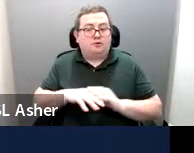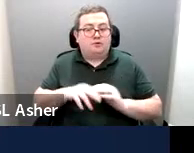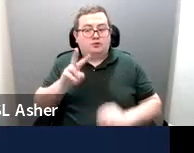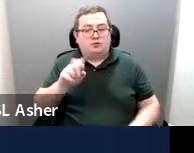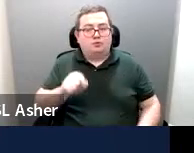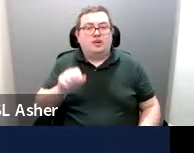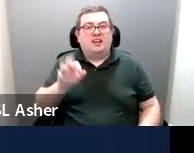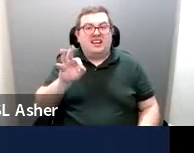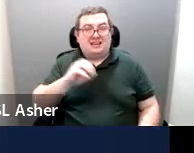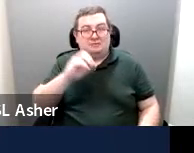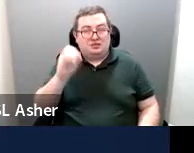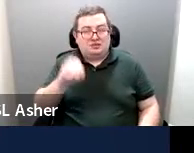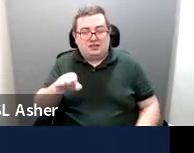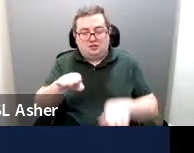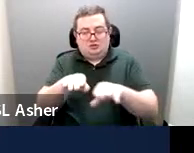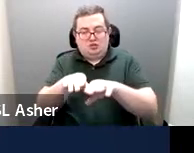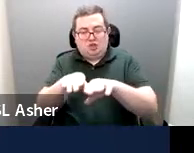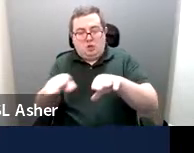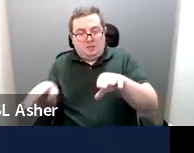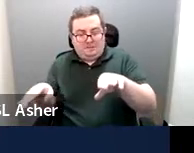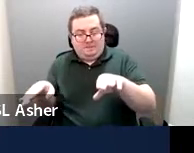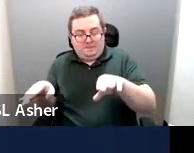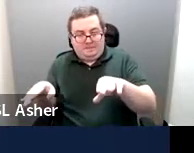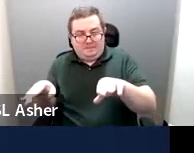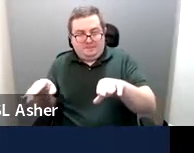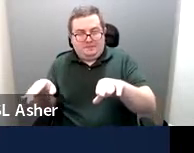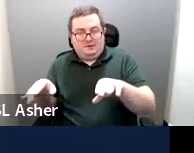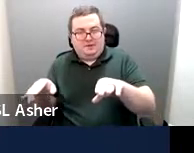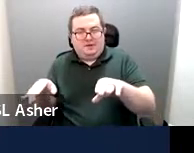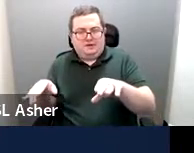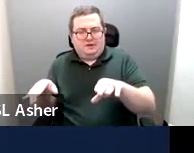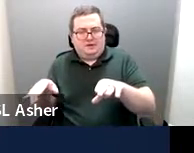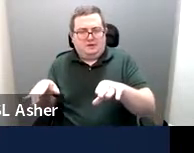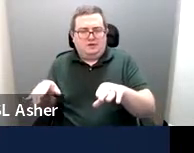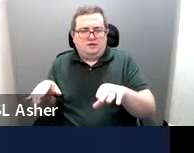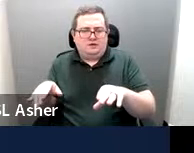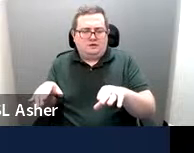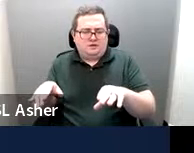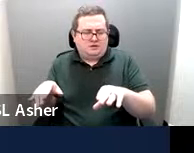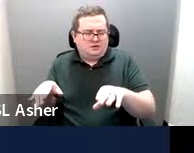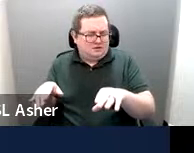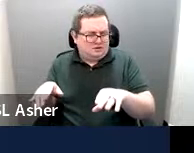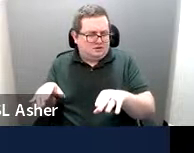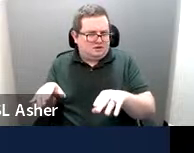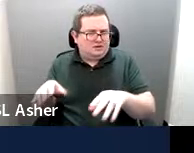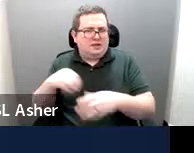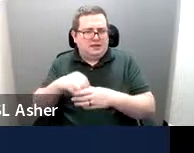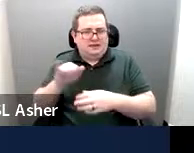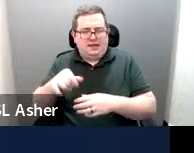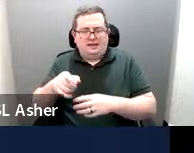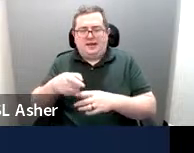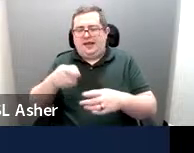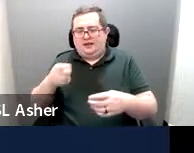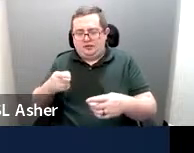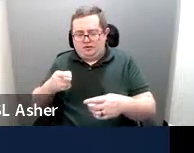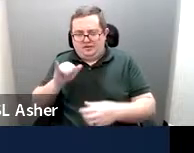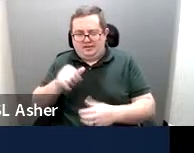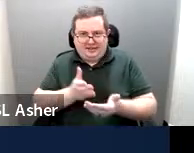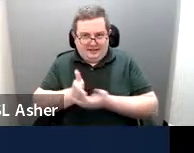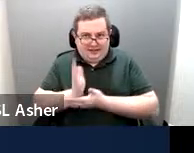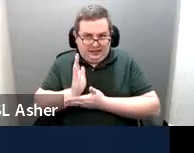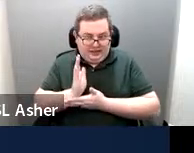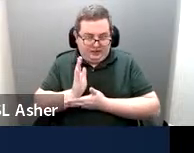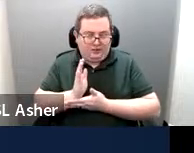.9% slope in the result in that diagonal, direction. And is that allowable?